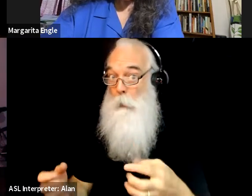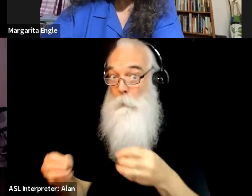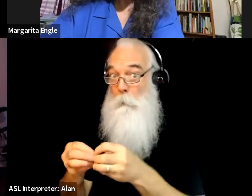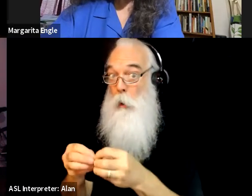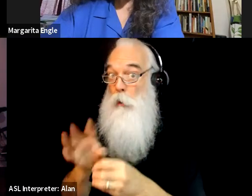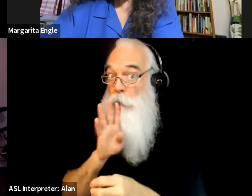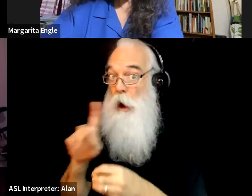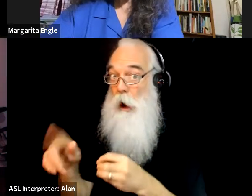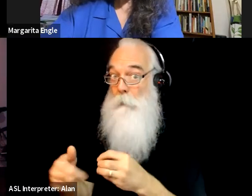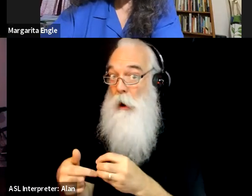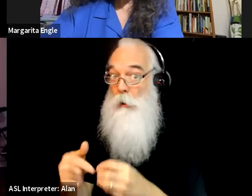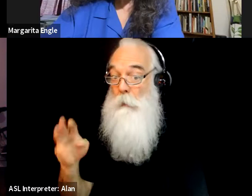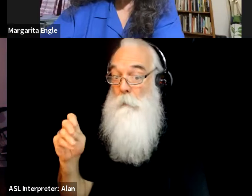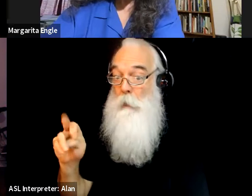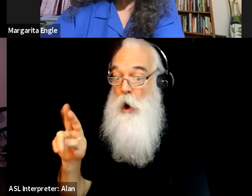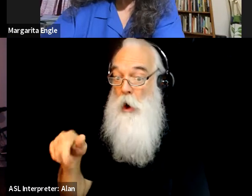Well, um,